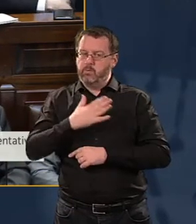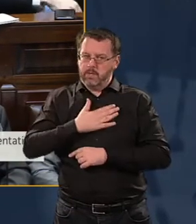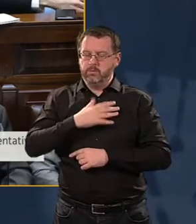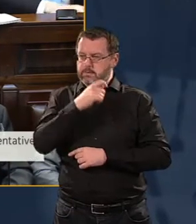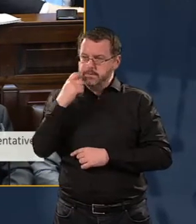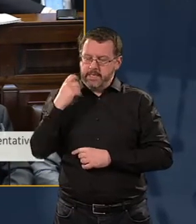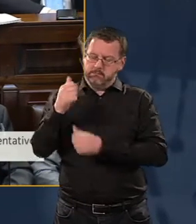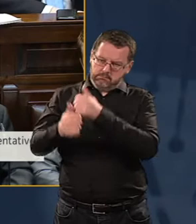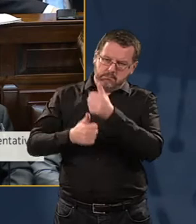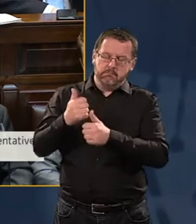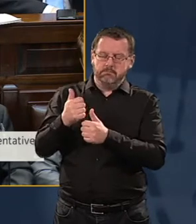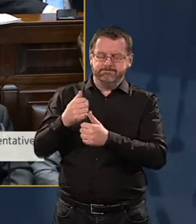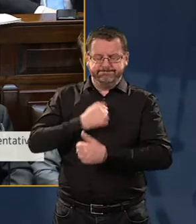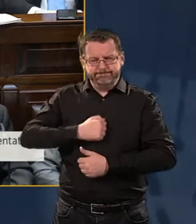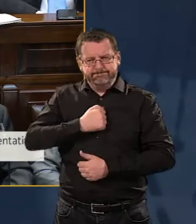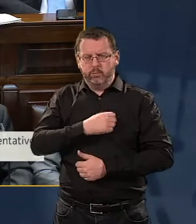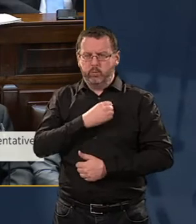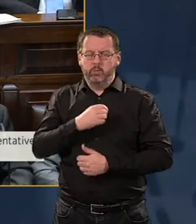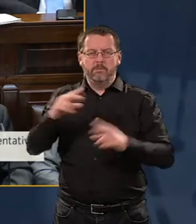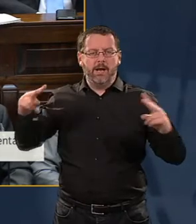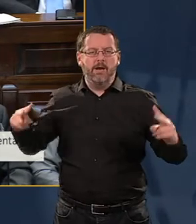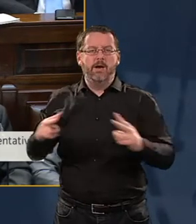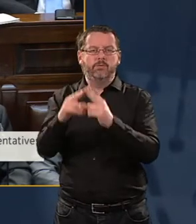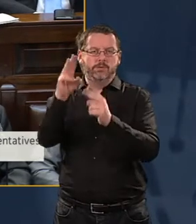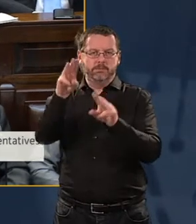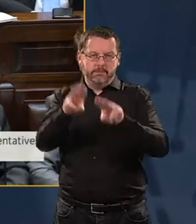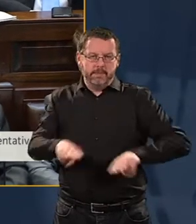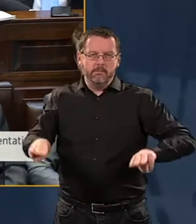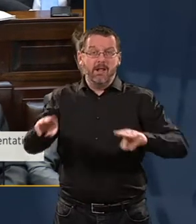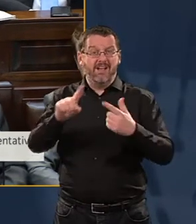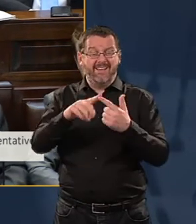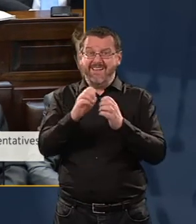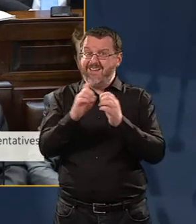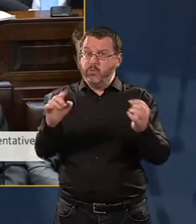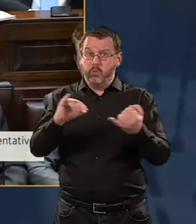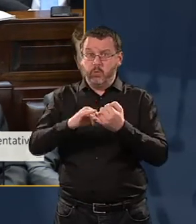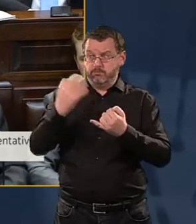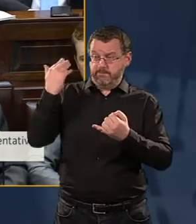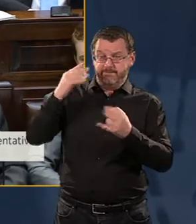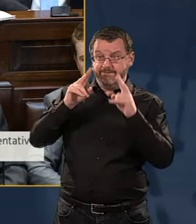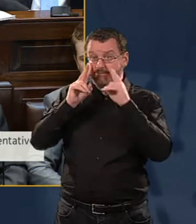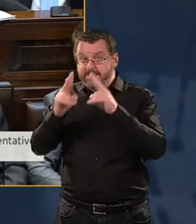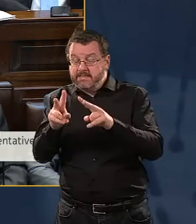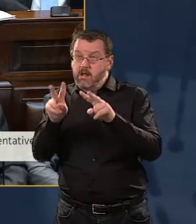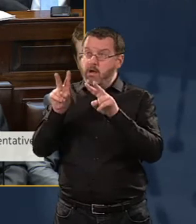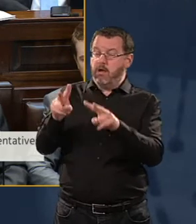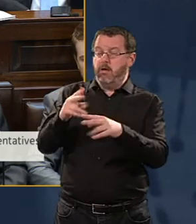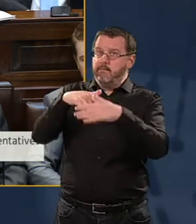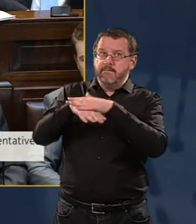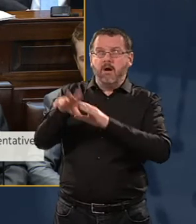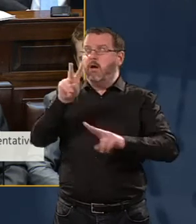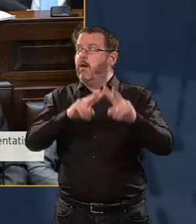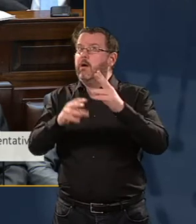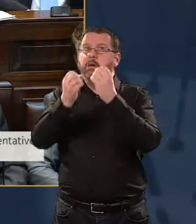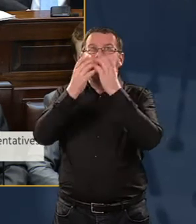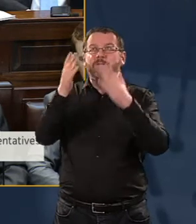Paris in particular, but to everybody who visited and who loved that great